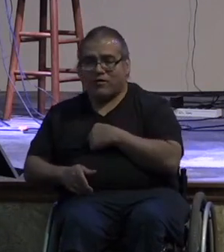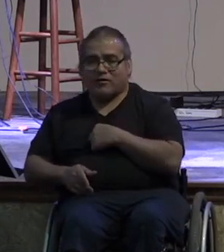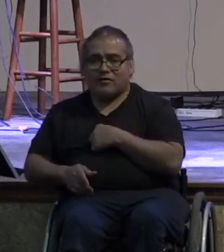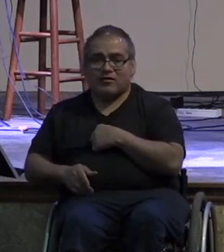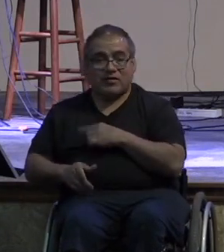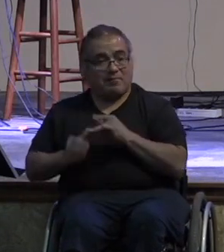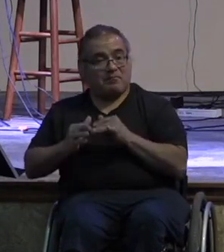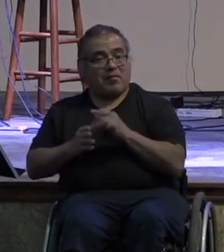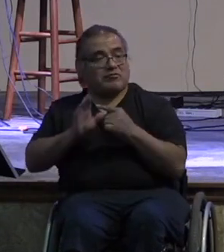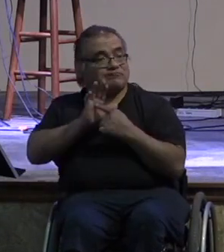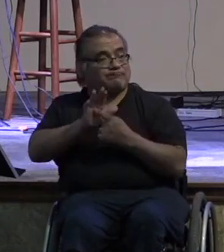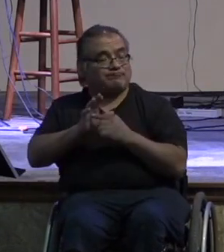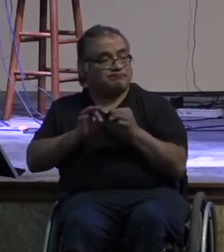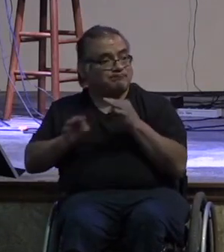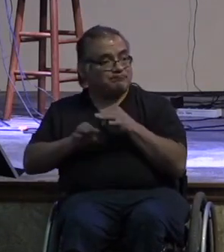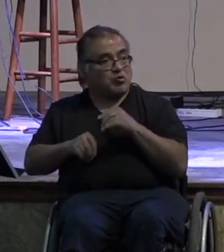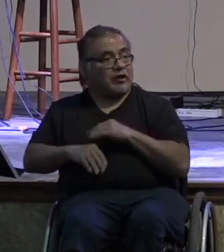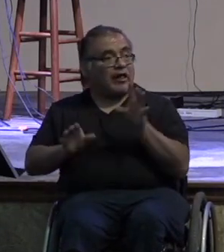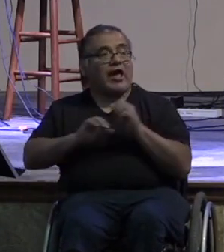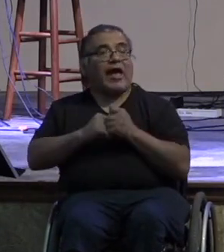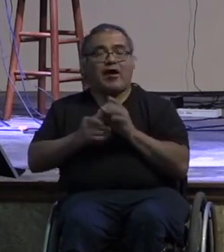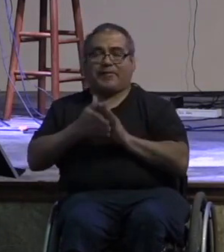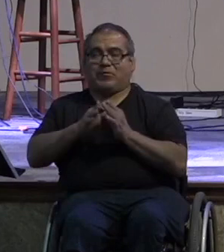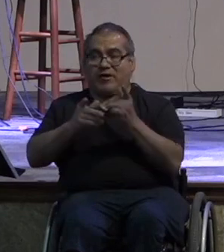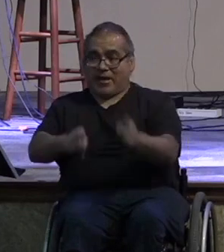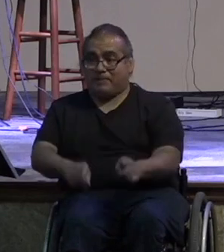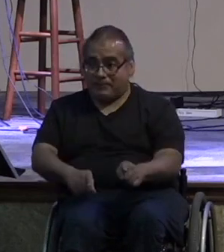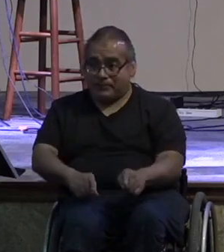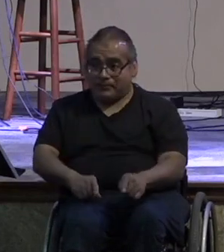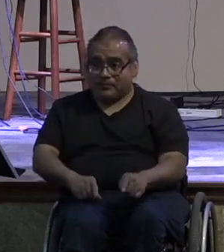uh these were people who thought in community first